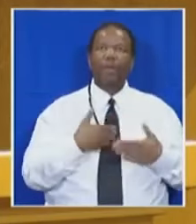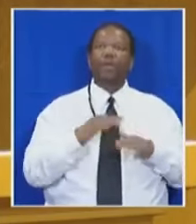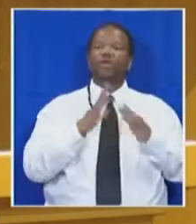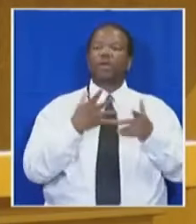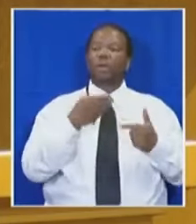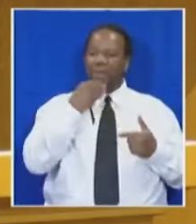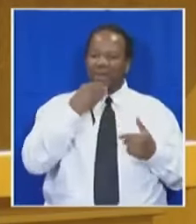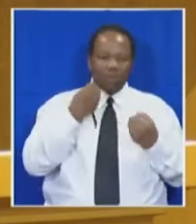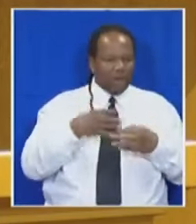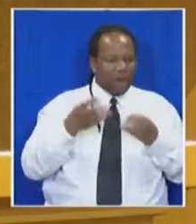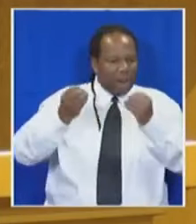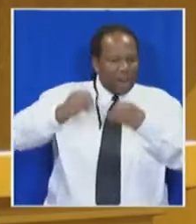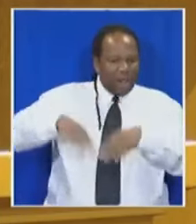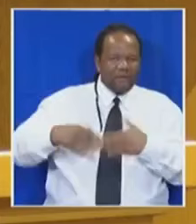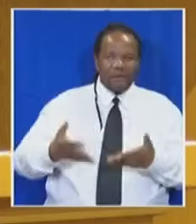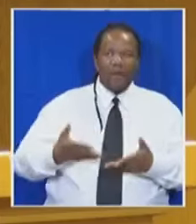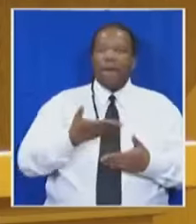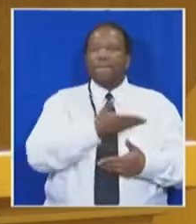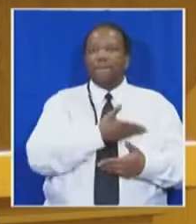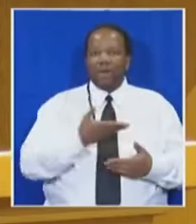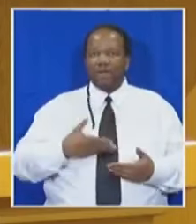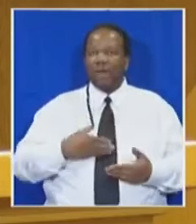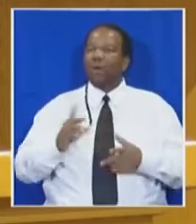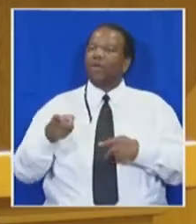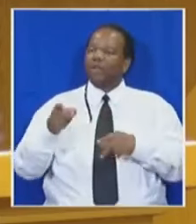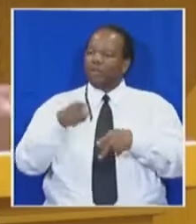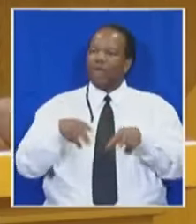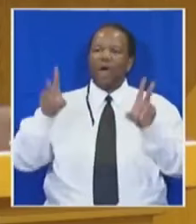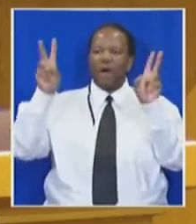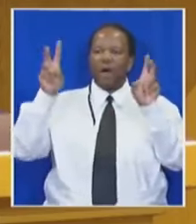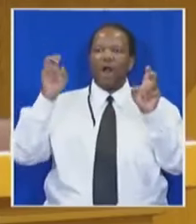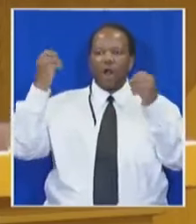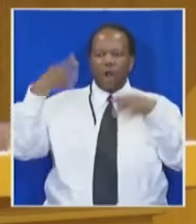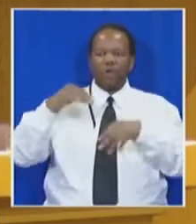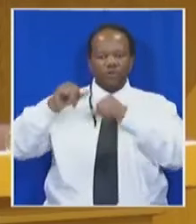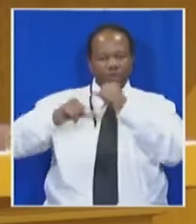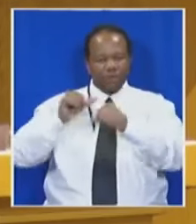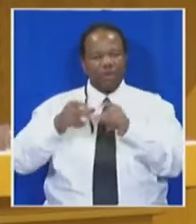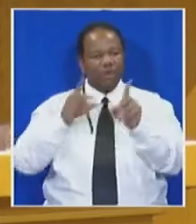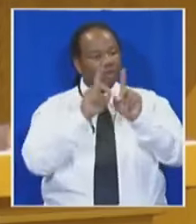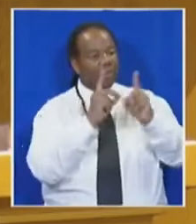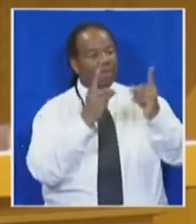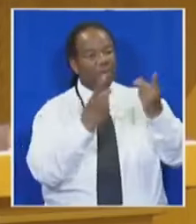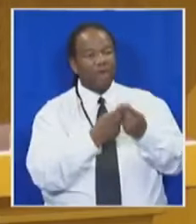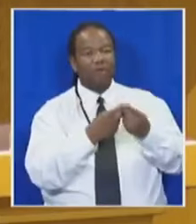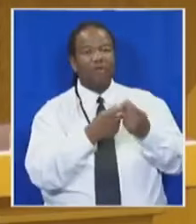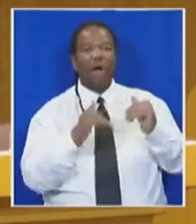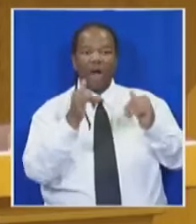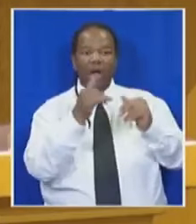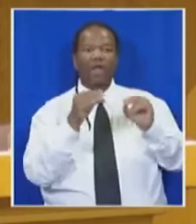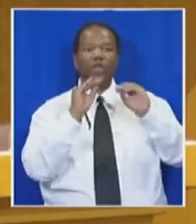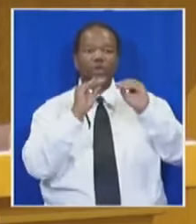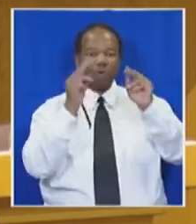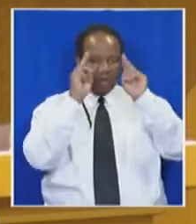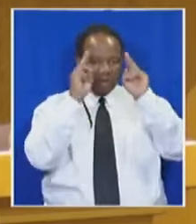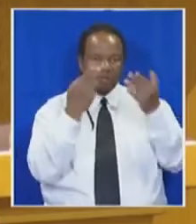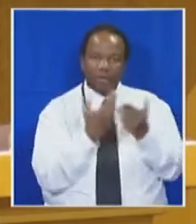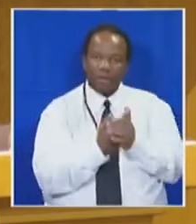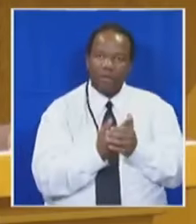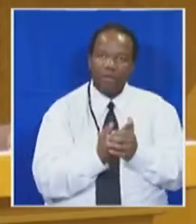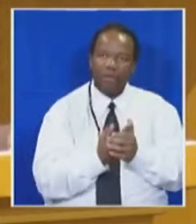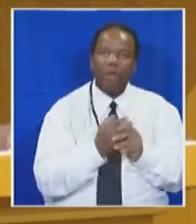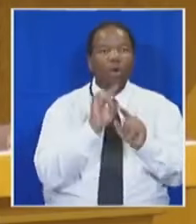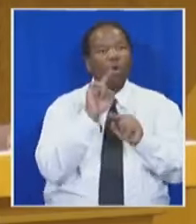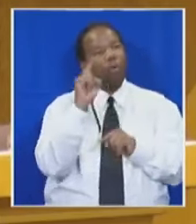behind. Madam, they are a lost generation. The Department of Higher Education and Training has set a target of mainly one